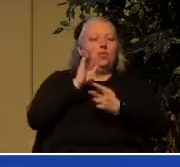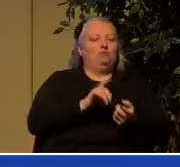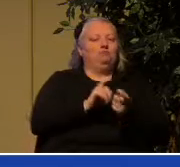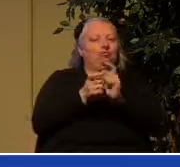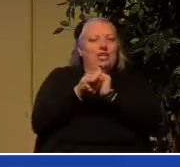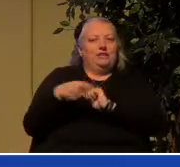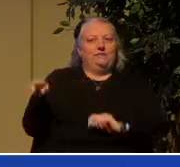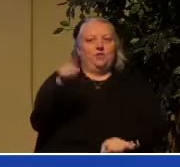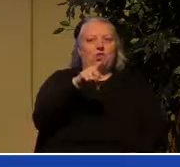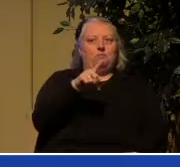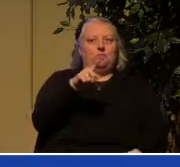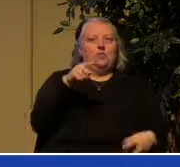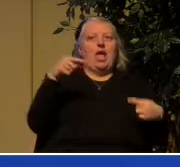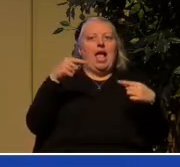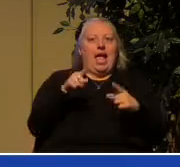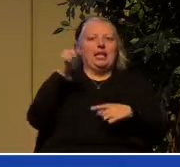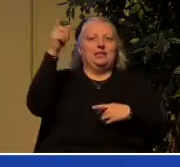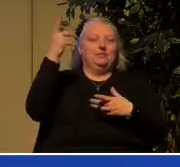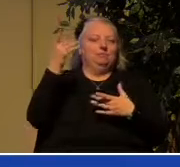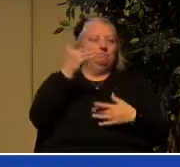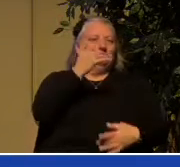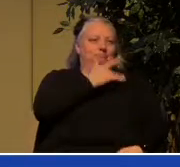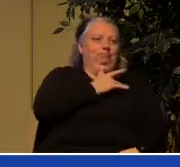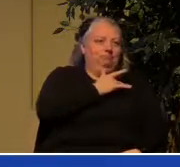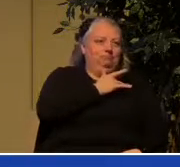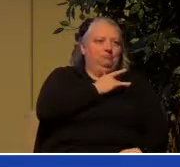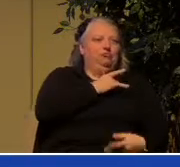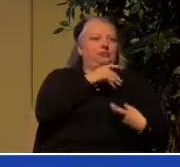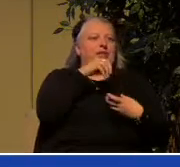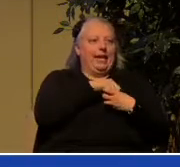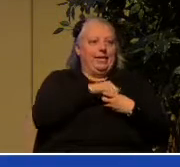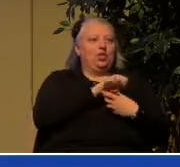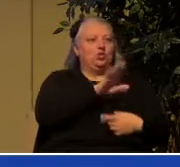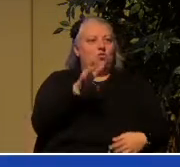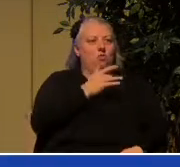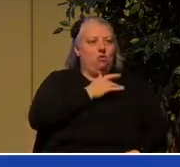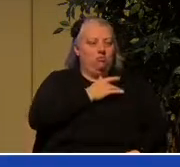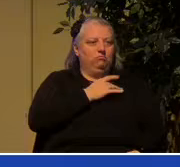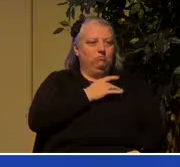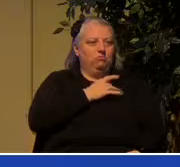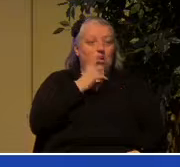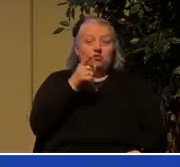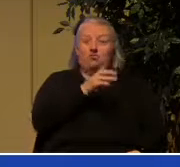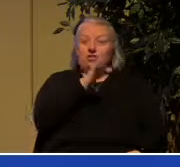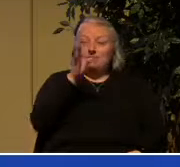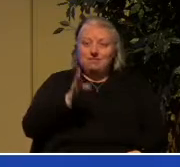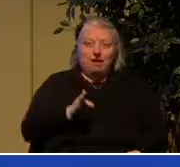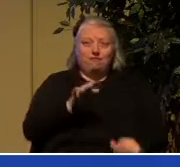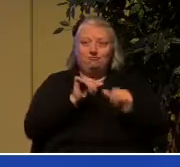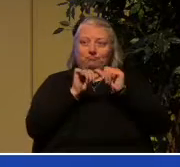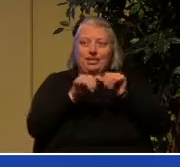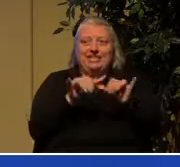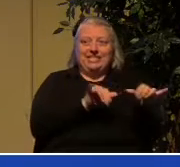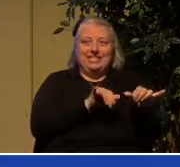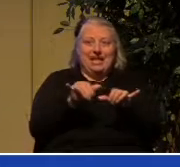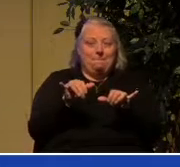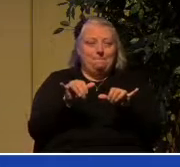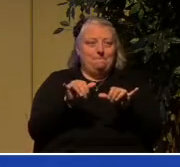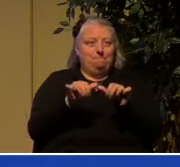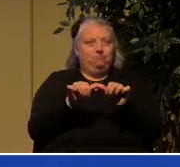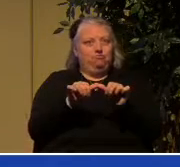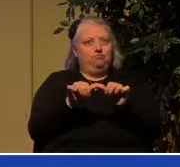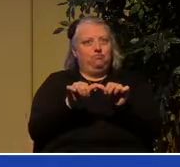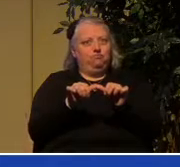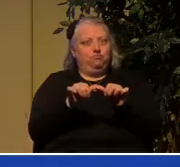your heart you can never remain the same when God's word starts niggling